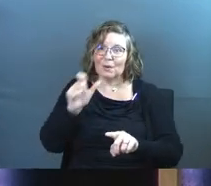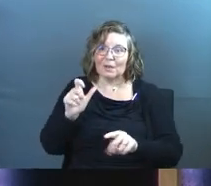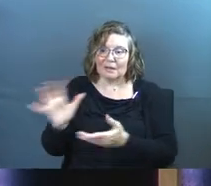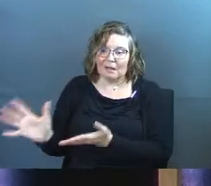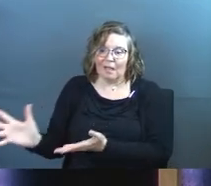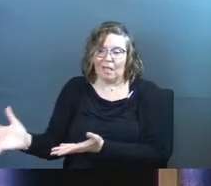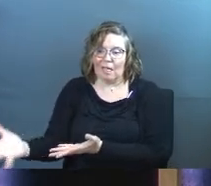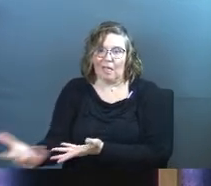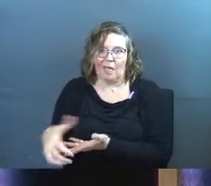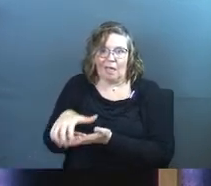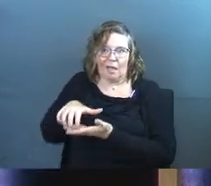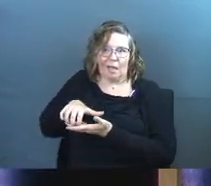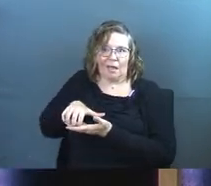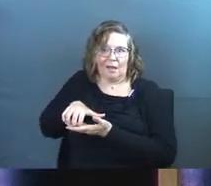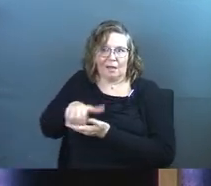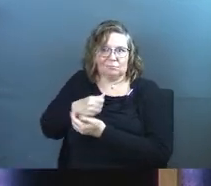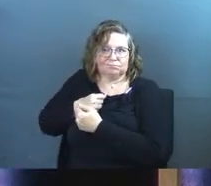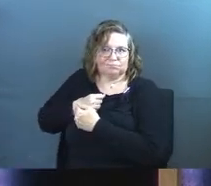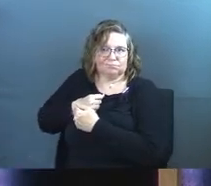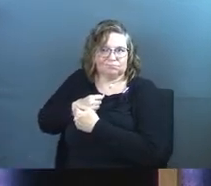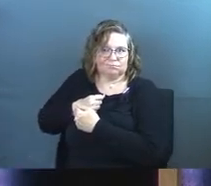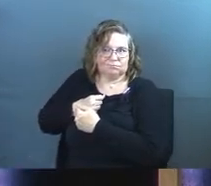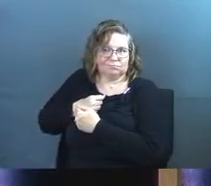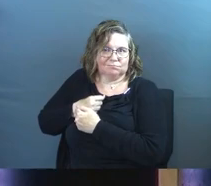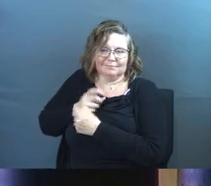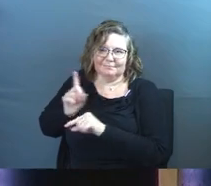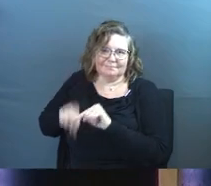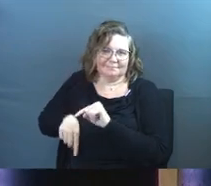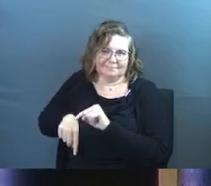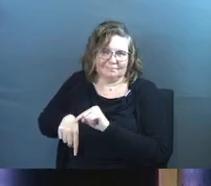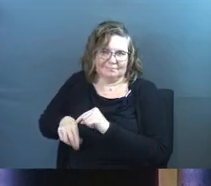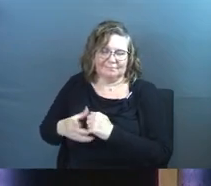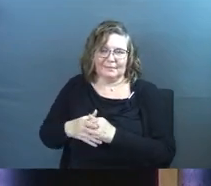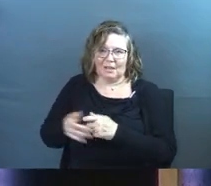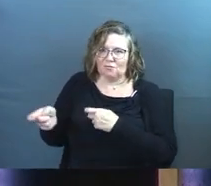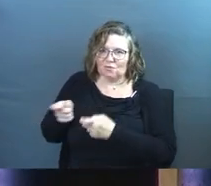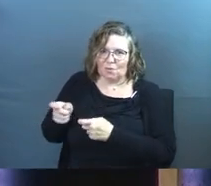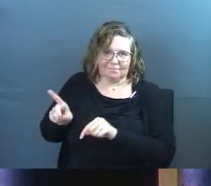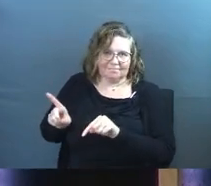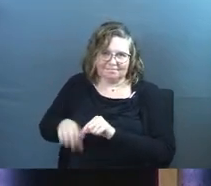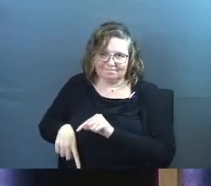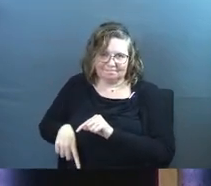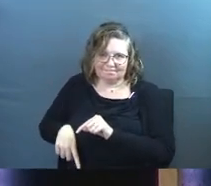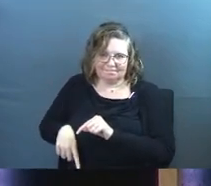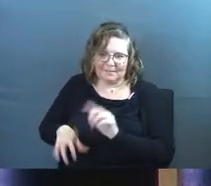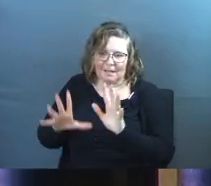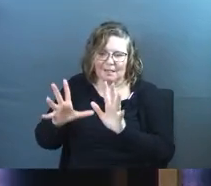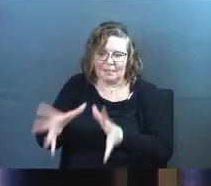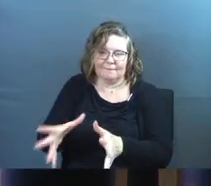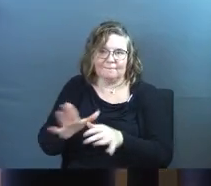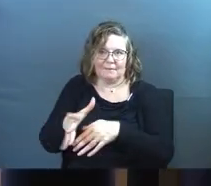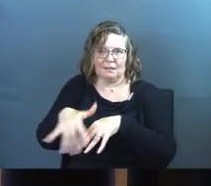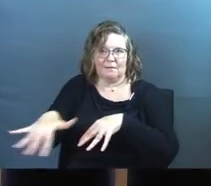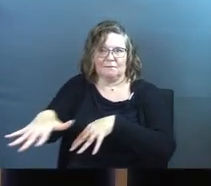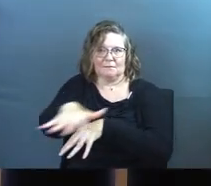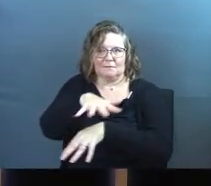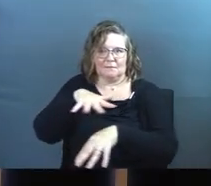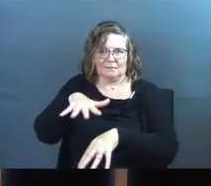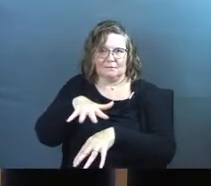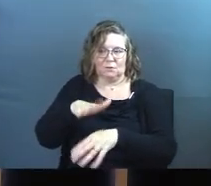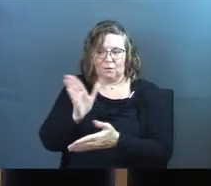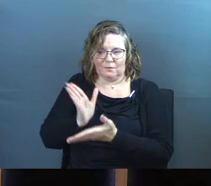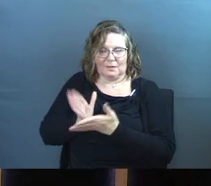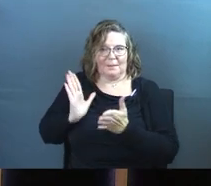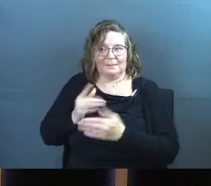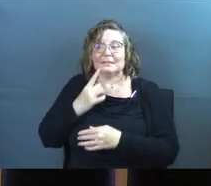get to take it all and possess it and control it. You don't get to. You've got to